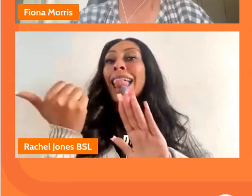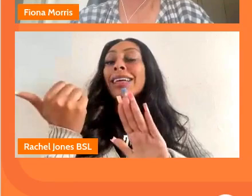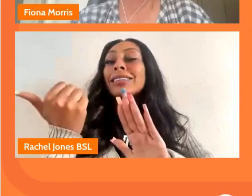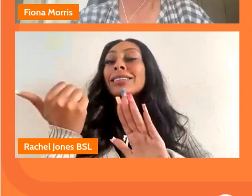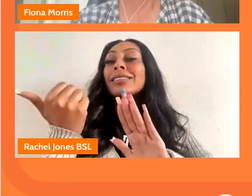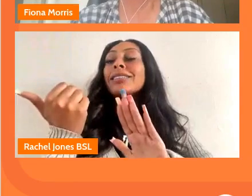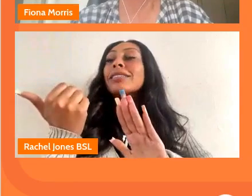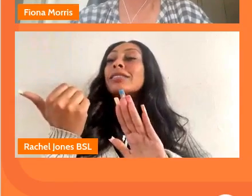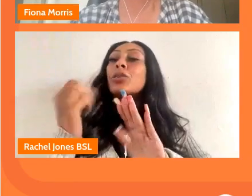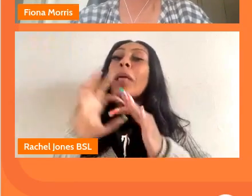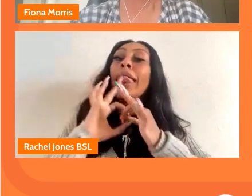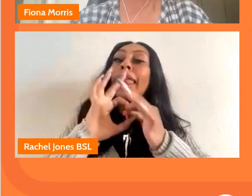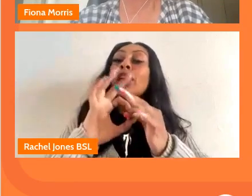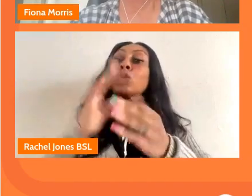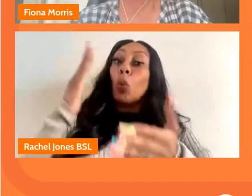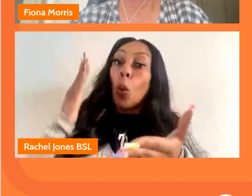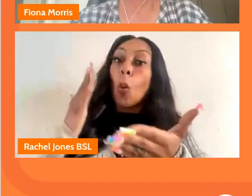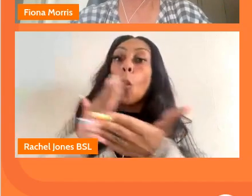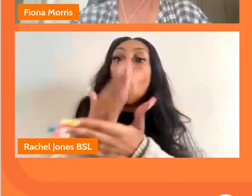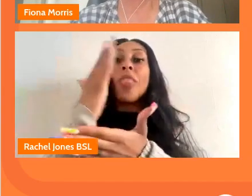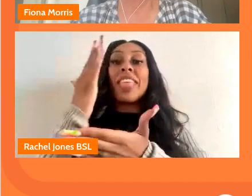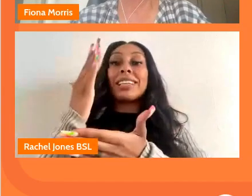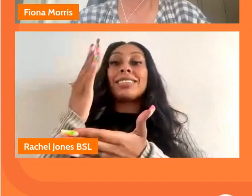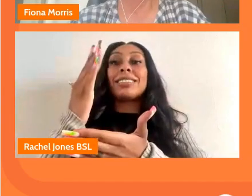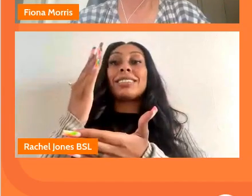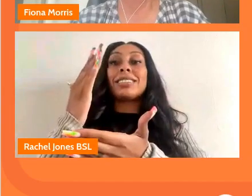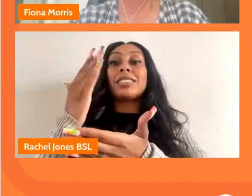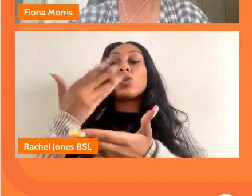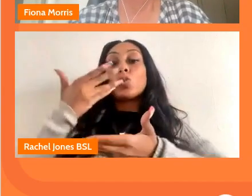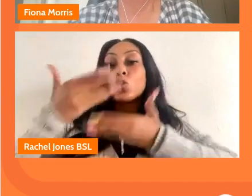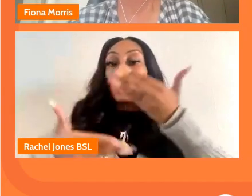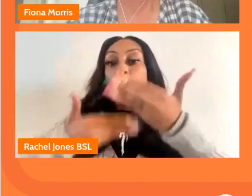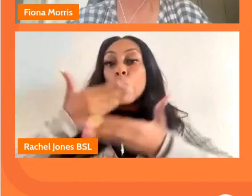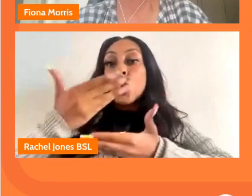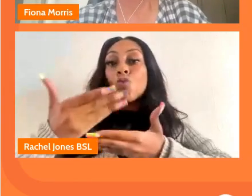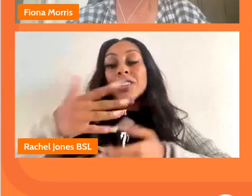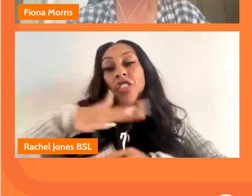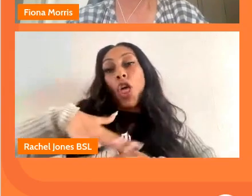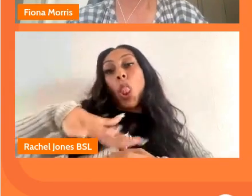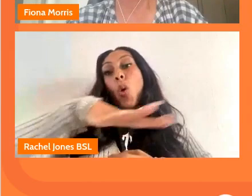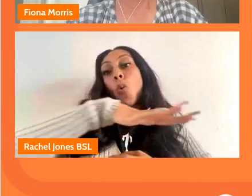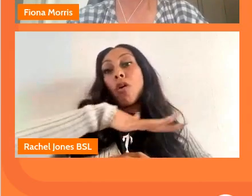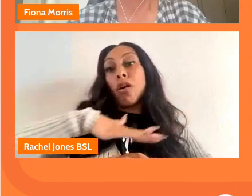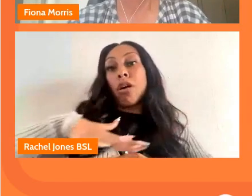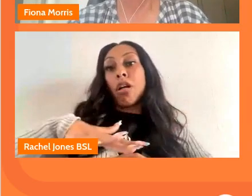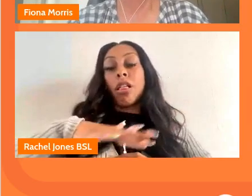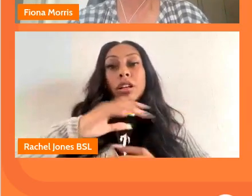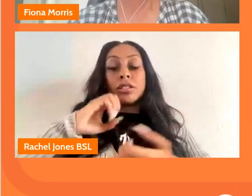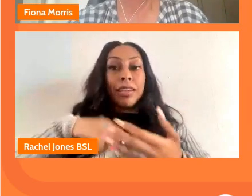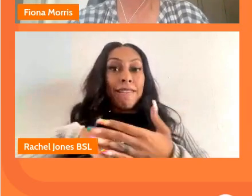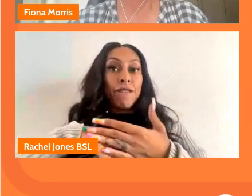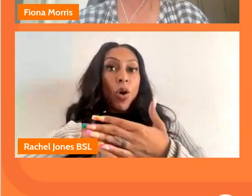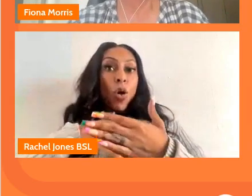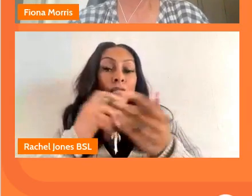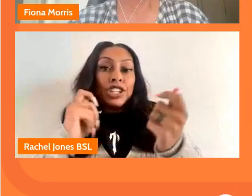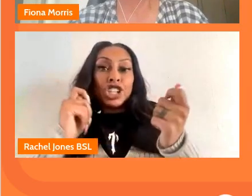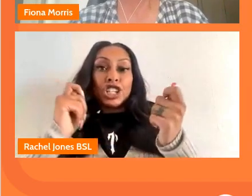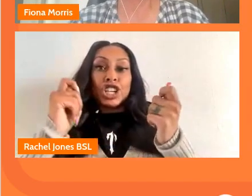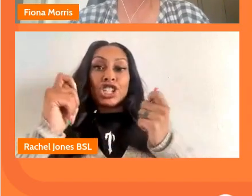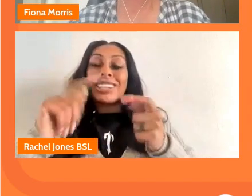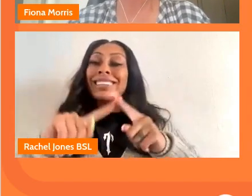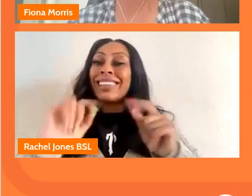in stories rooted in local places given that they're ever evolving and associated with different lived